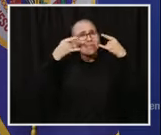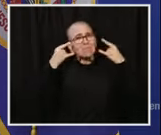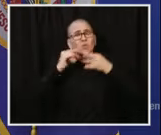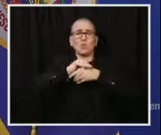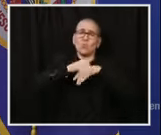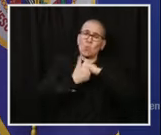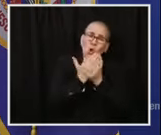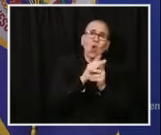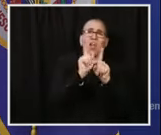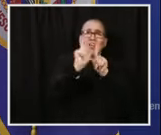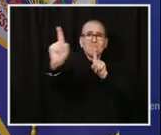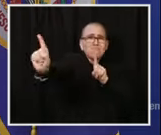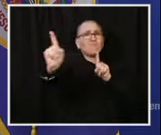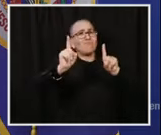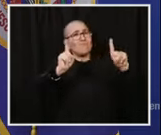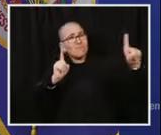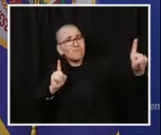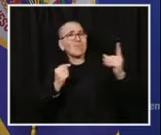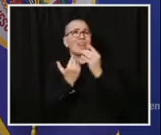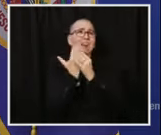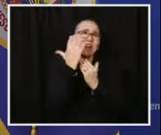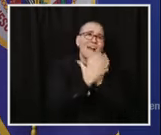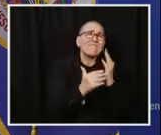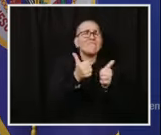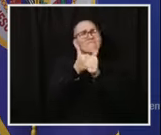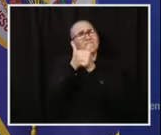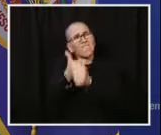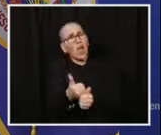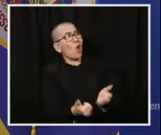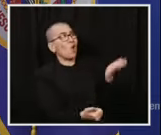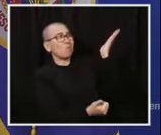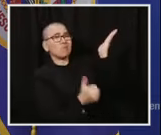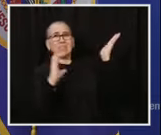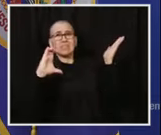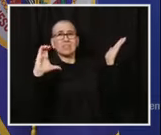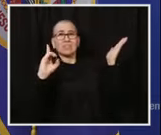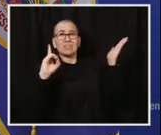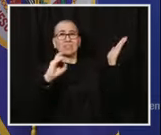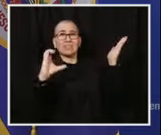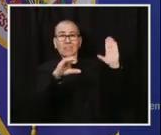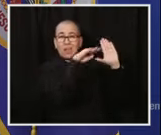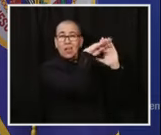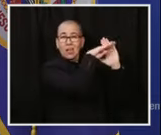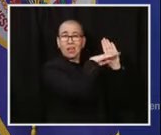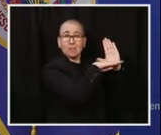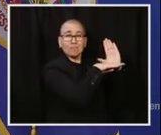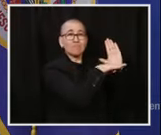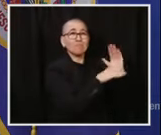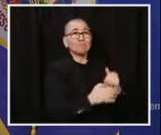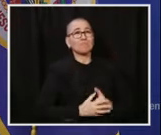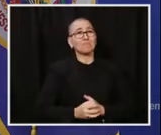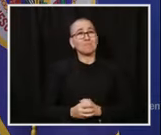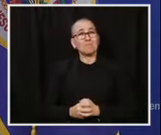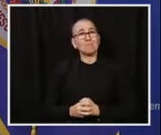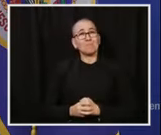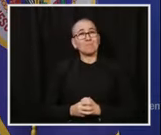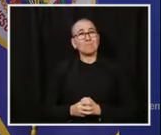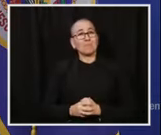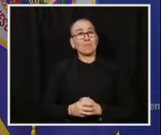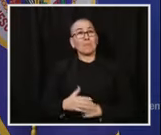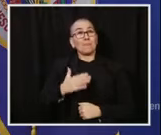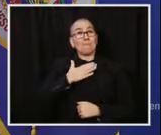Follow the CDC and Minnesota Department of Health recommendations and temporarily adjust your lifestyle to limit the spread of the disease.